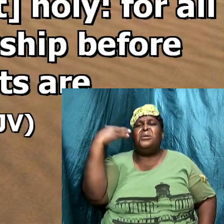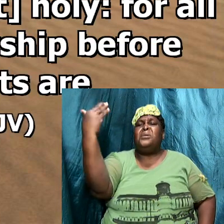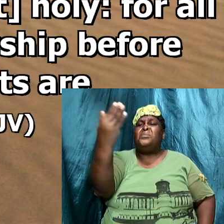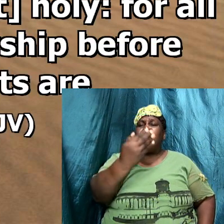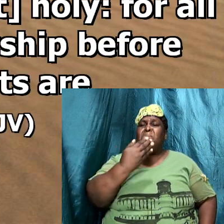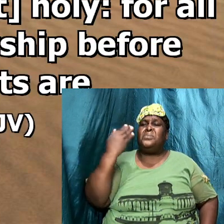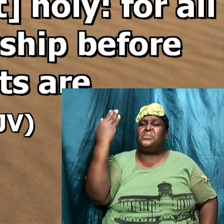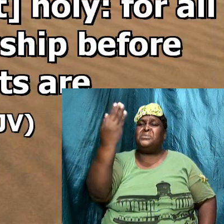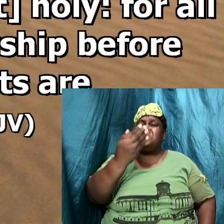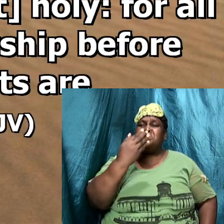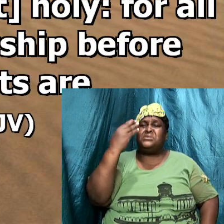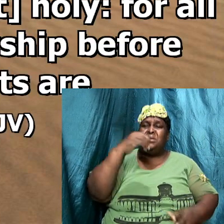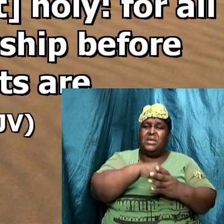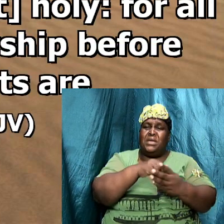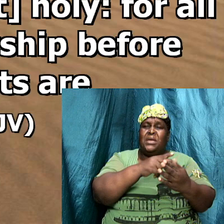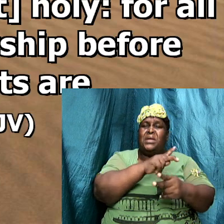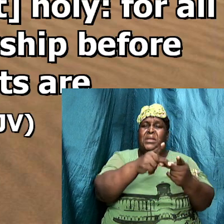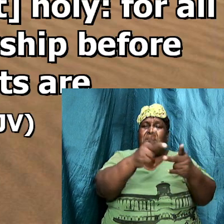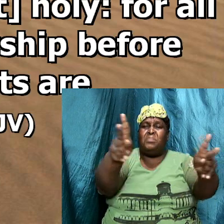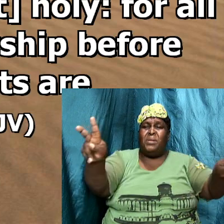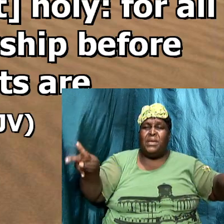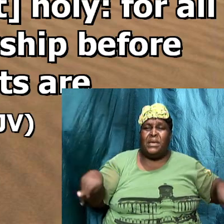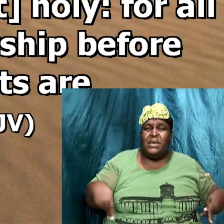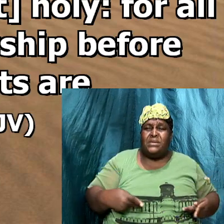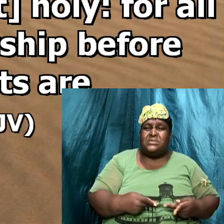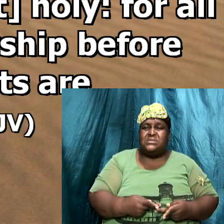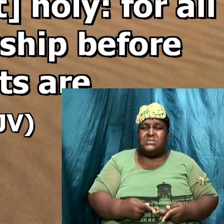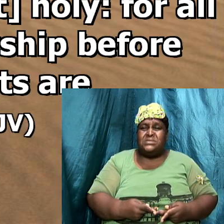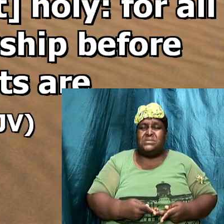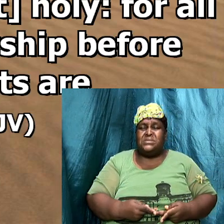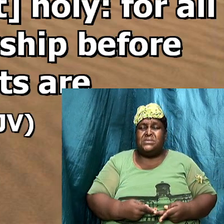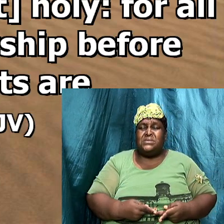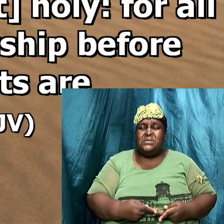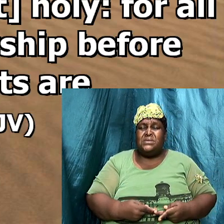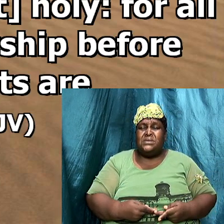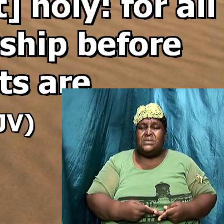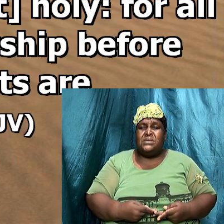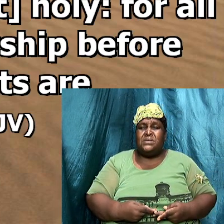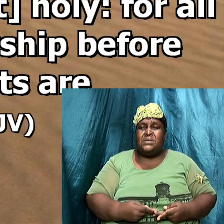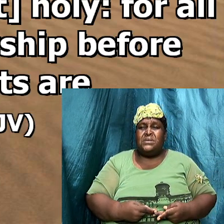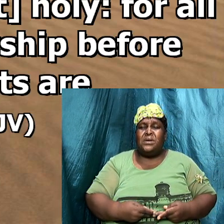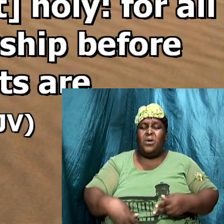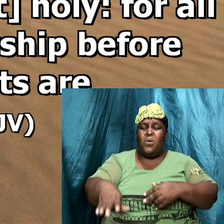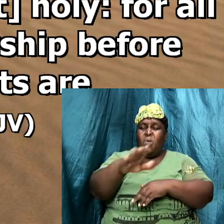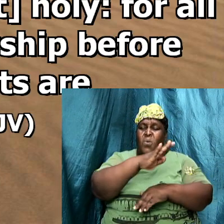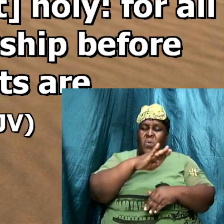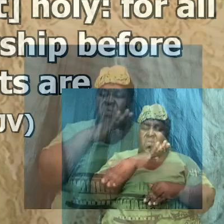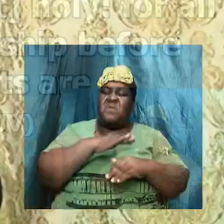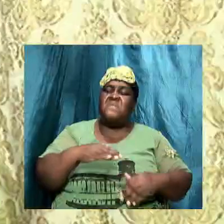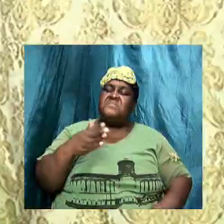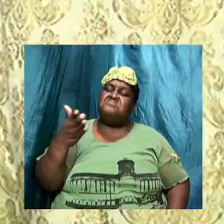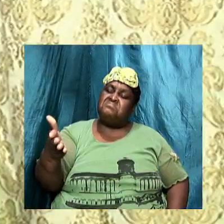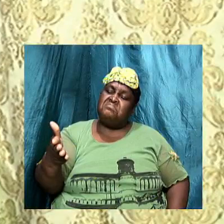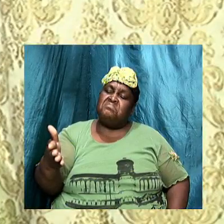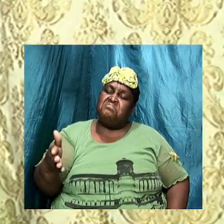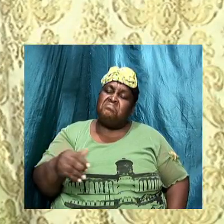is in that place. Except God's presence is over that thing. We said that when Moses went to